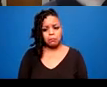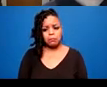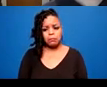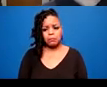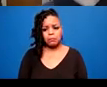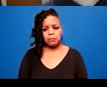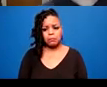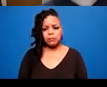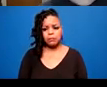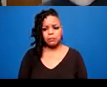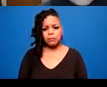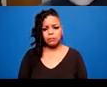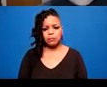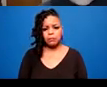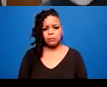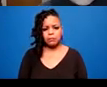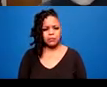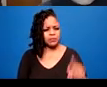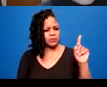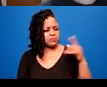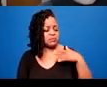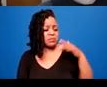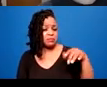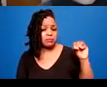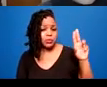Let me mute for a second and see if this changes anything.